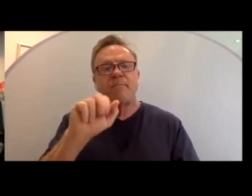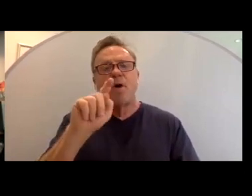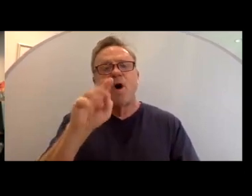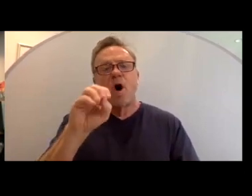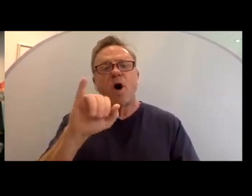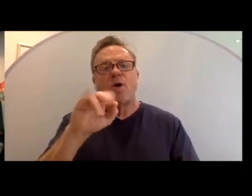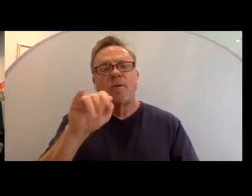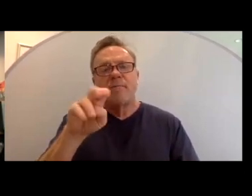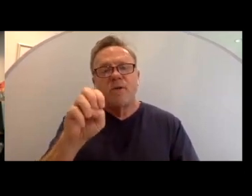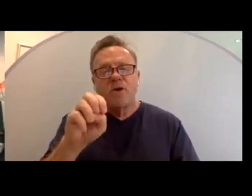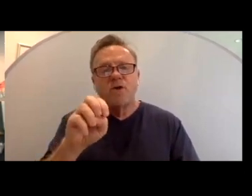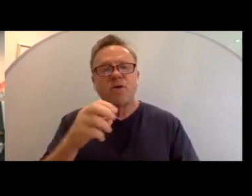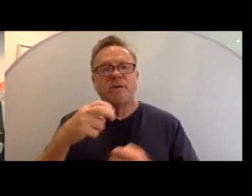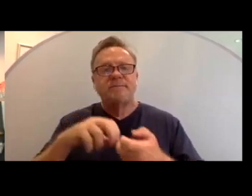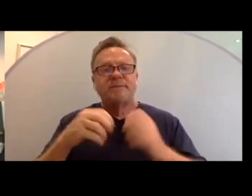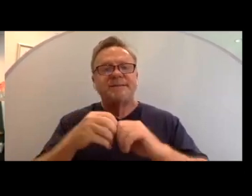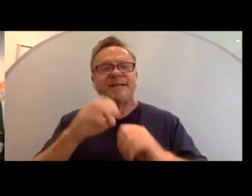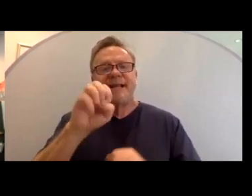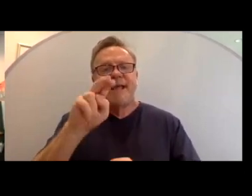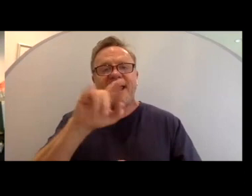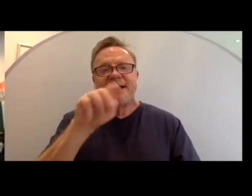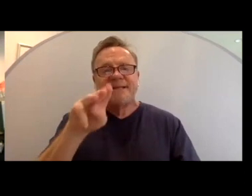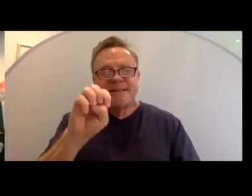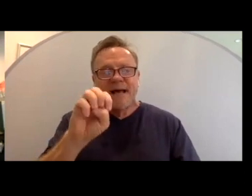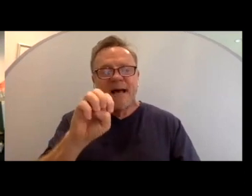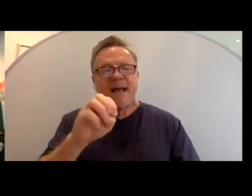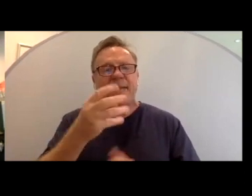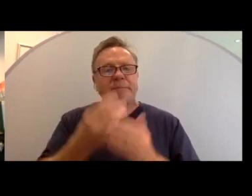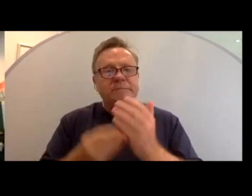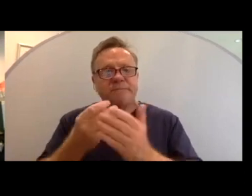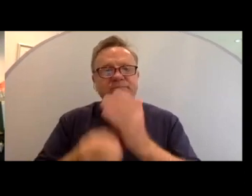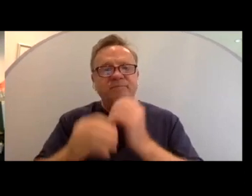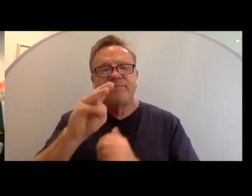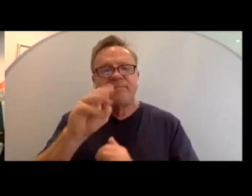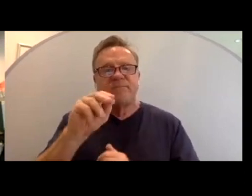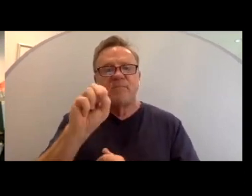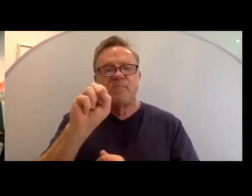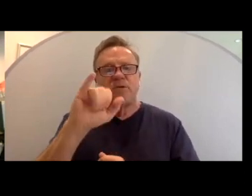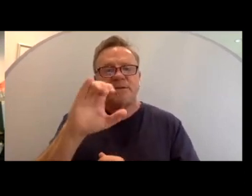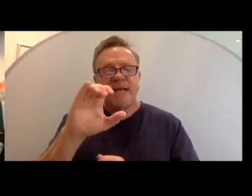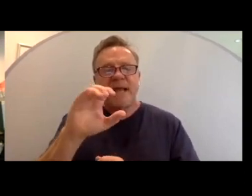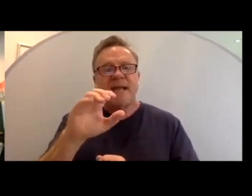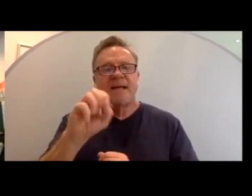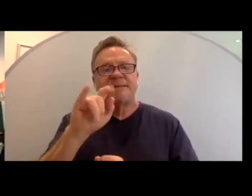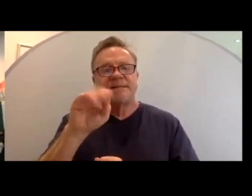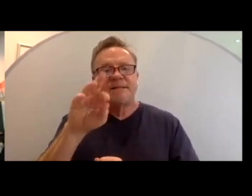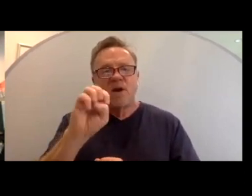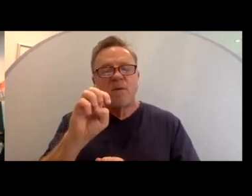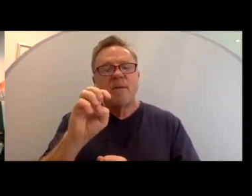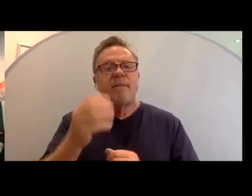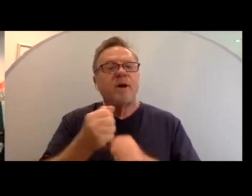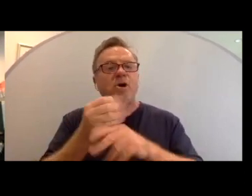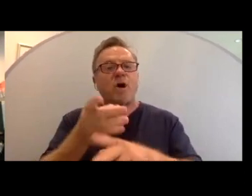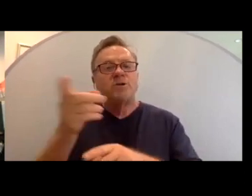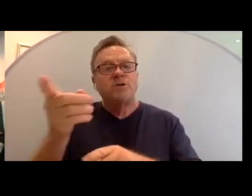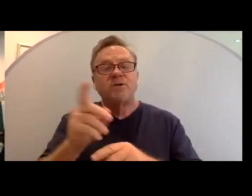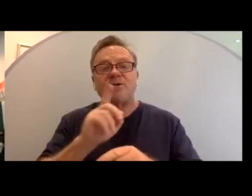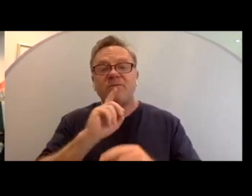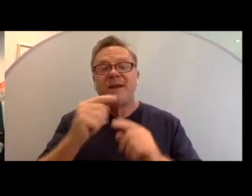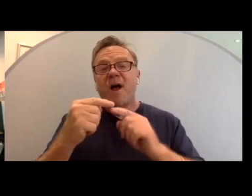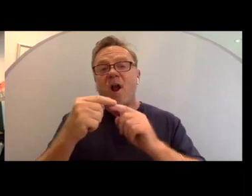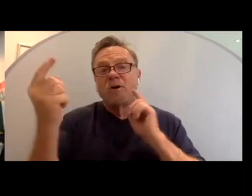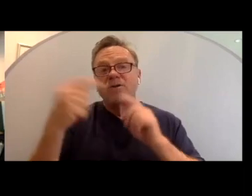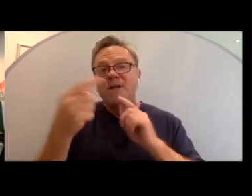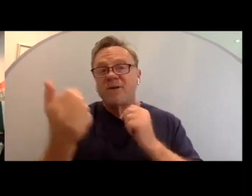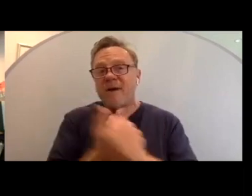disabilities, enzyme deficiencies, and mosaic syndrome that cause her to be allergic to everything. So it's often